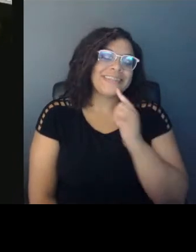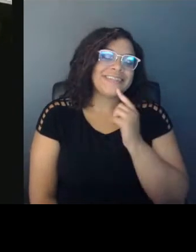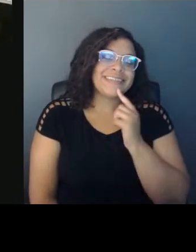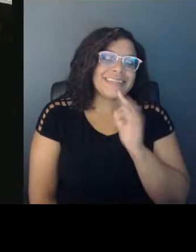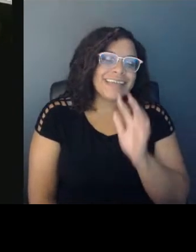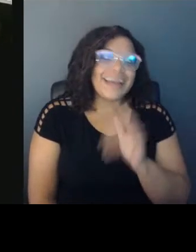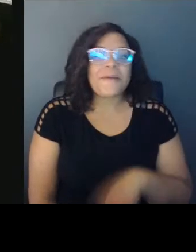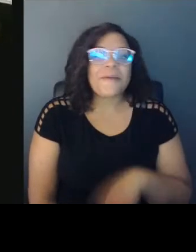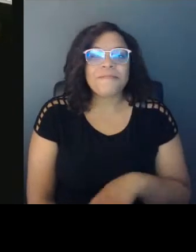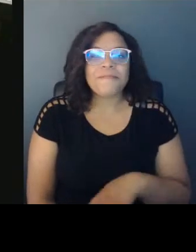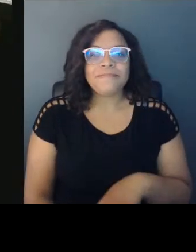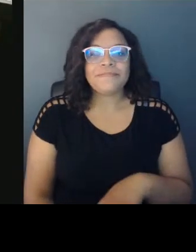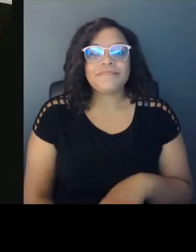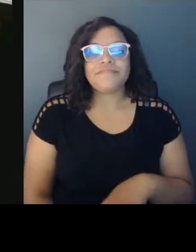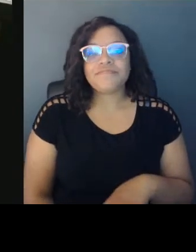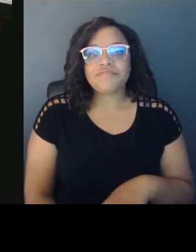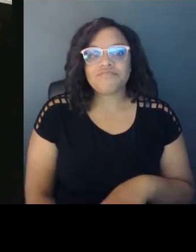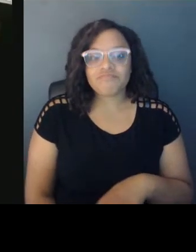Yeah, a combination.